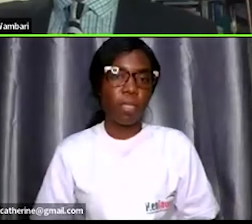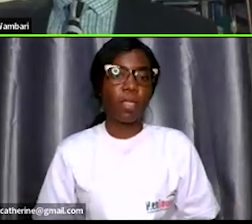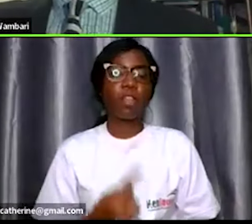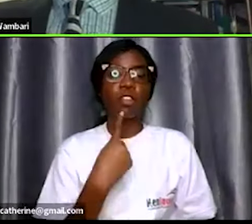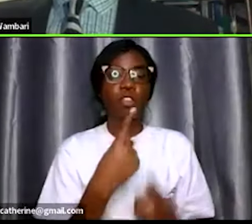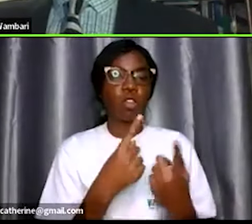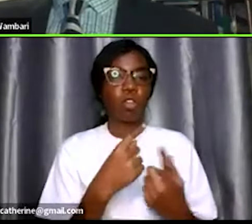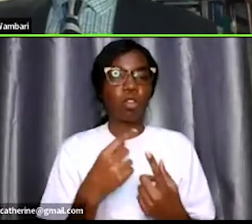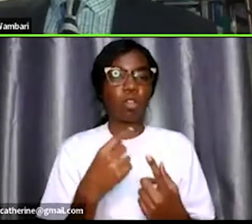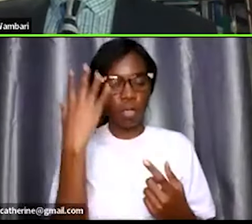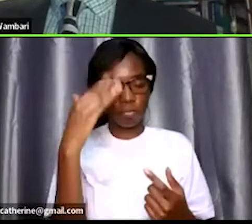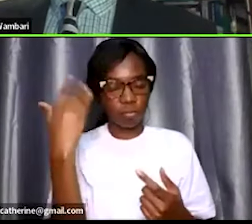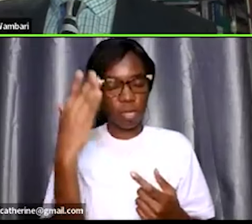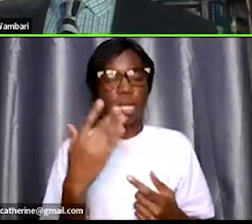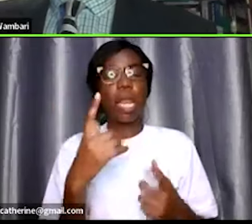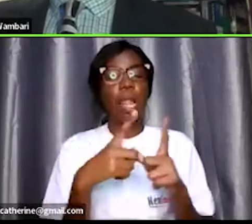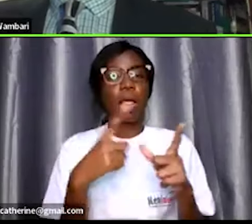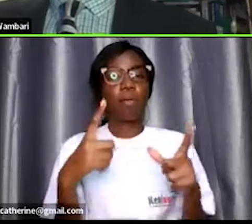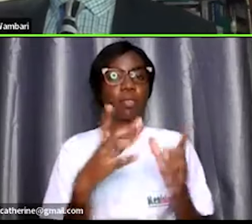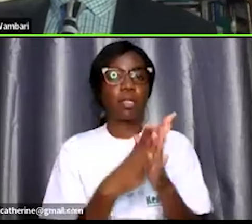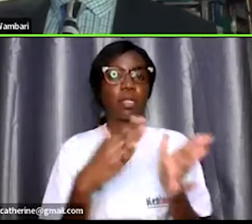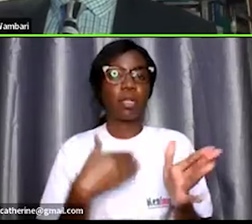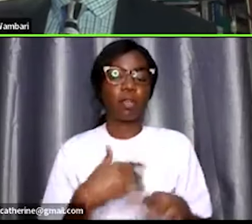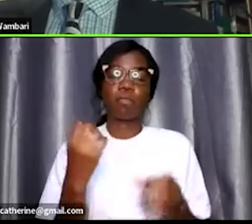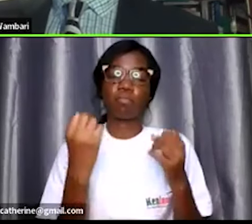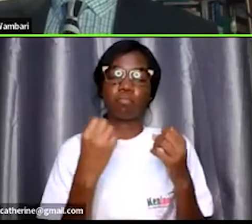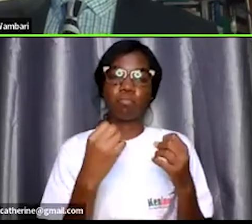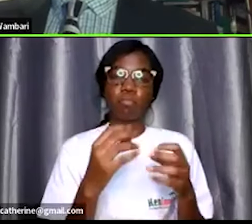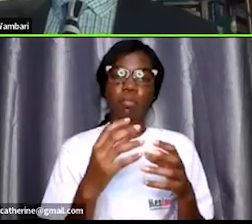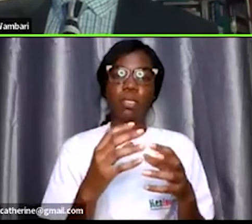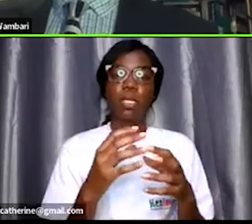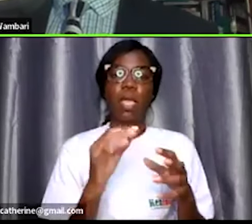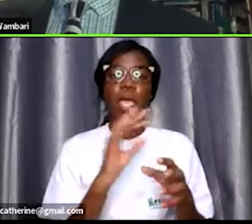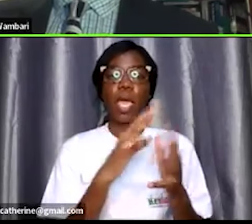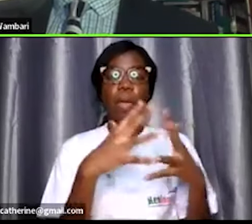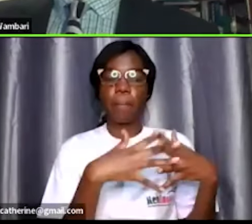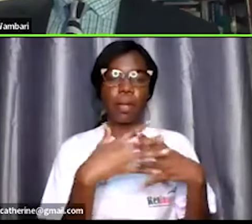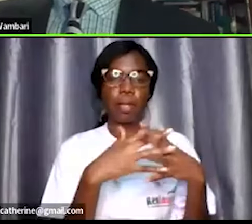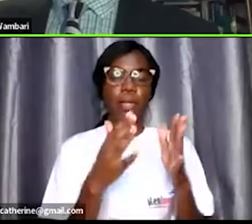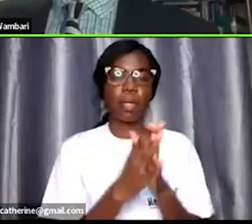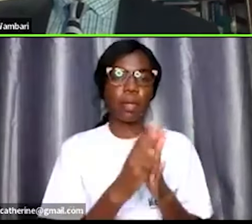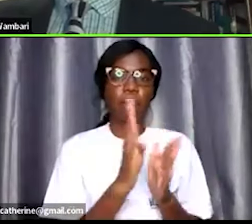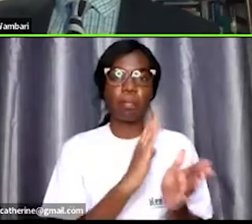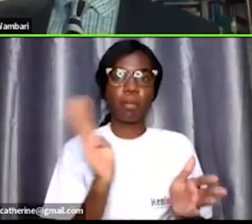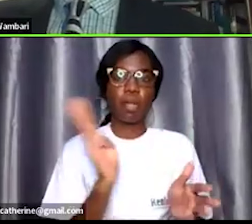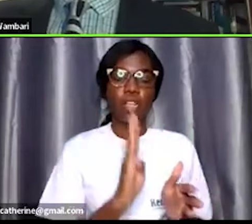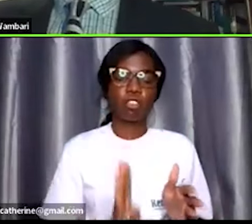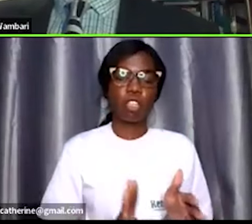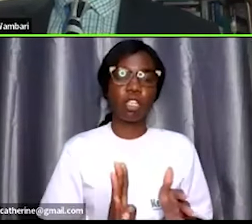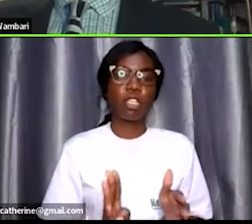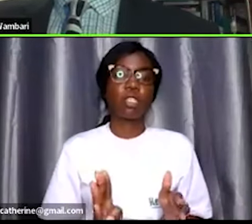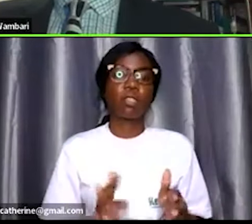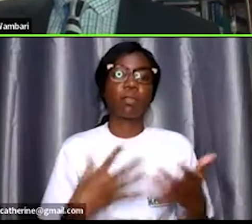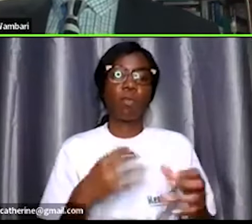language but there are also a lot of americans and british companies working in dubai and